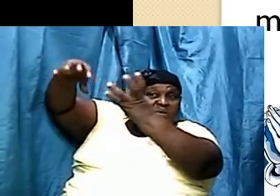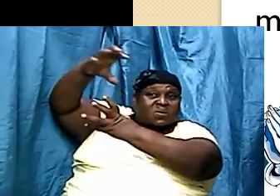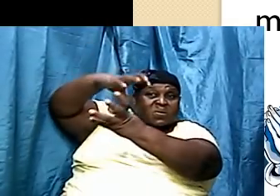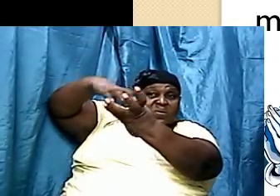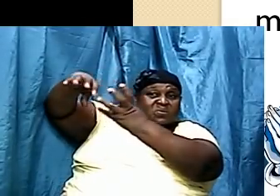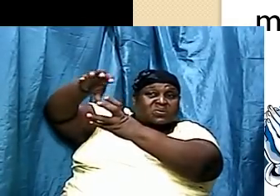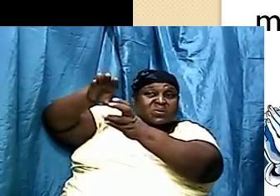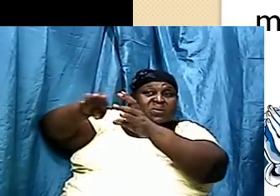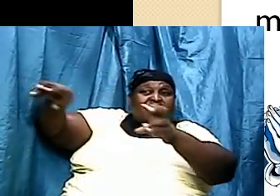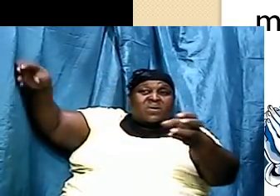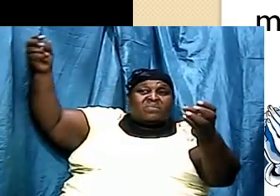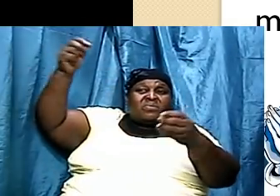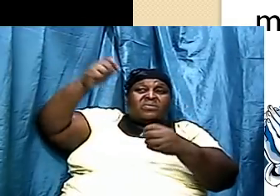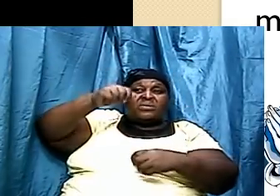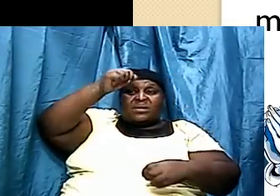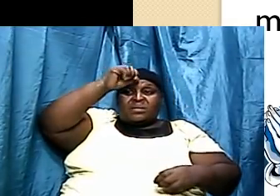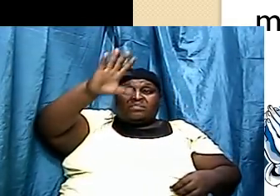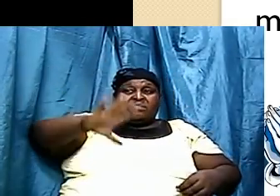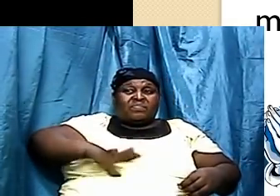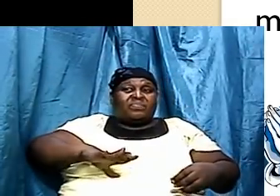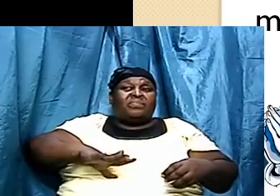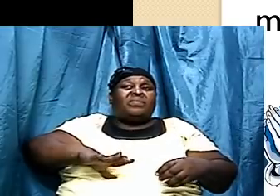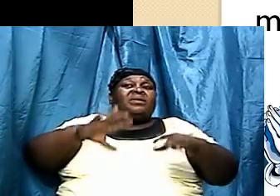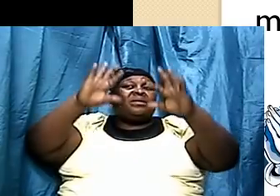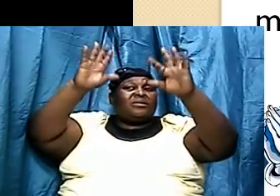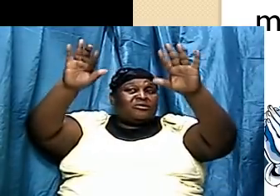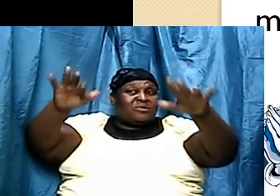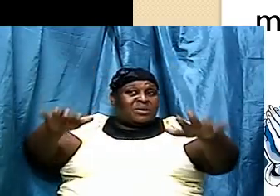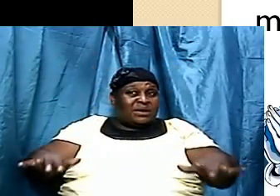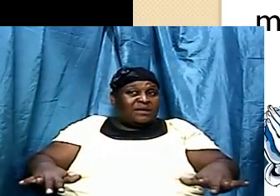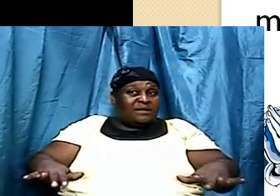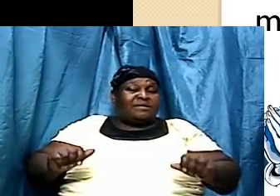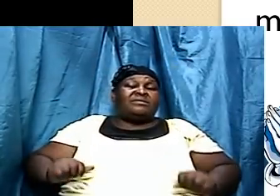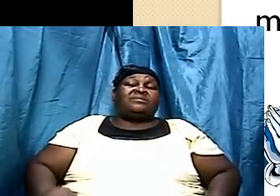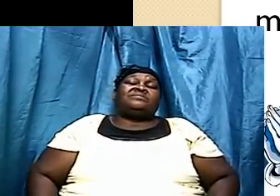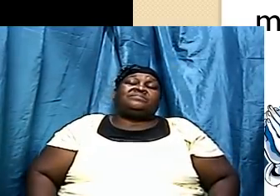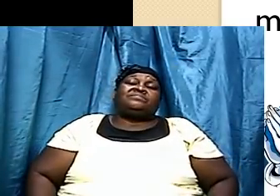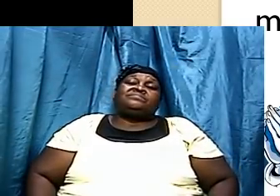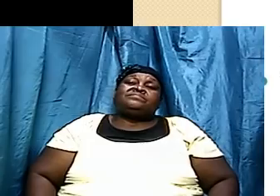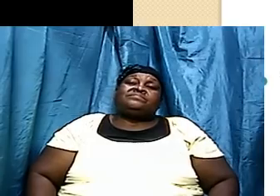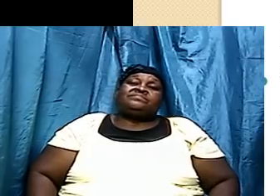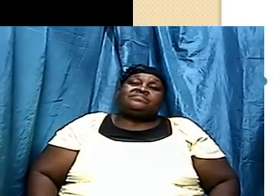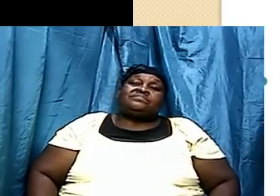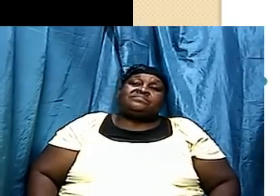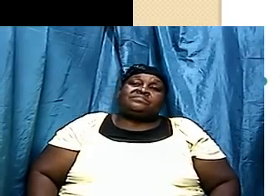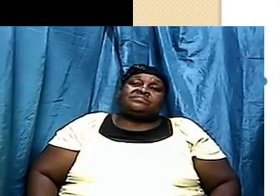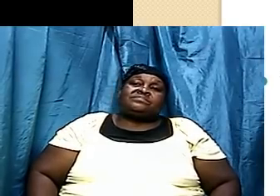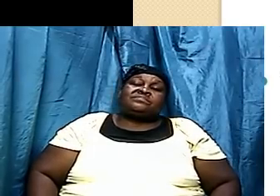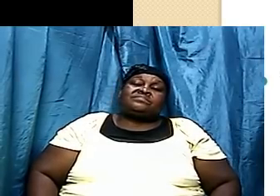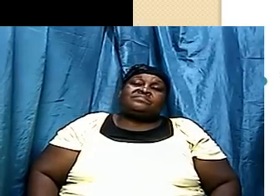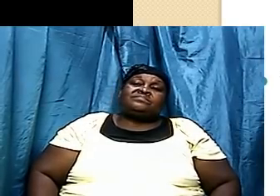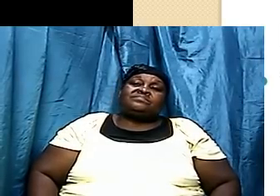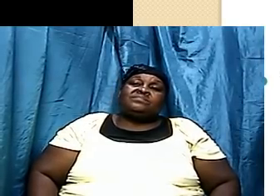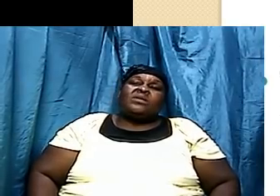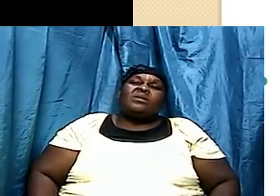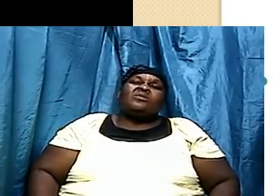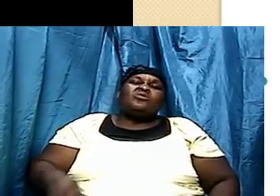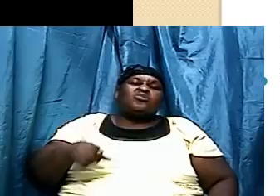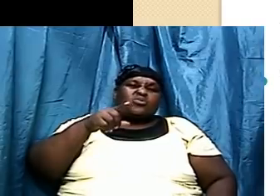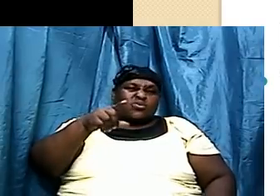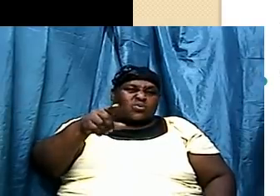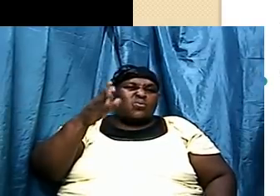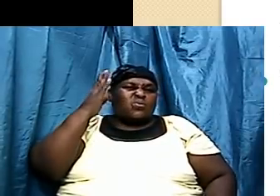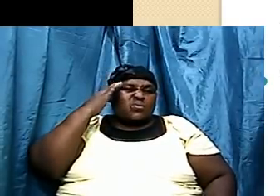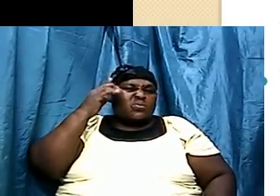fall on mankind Job chapter 36 verse 27 to 28 look at some more verses do you know the